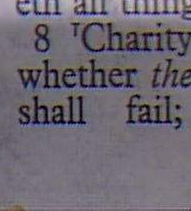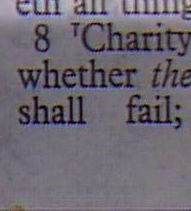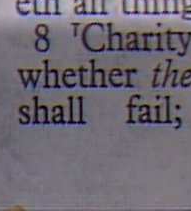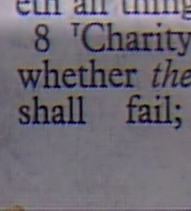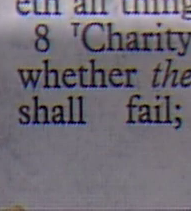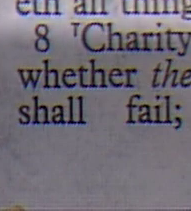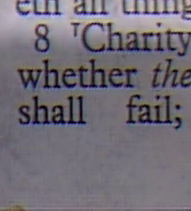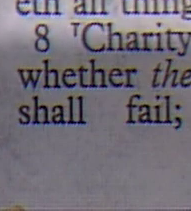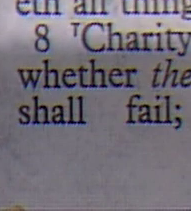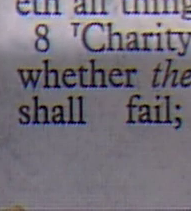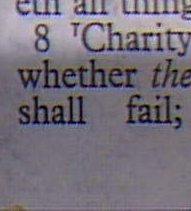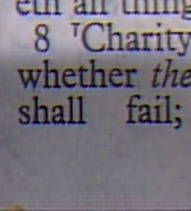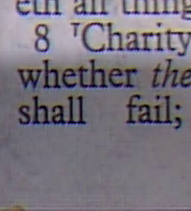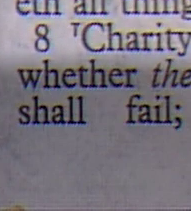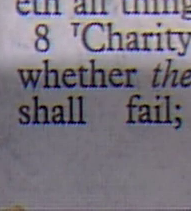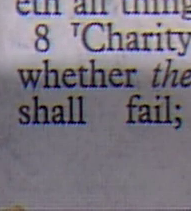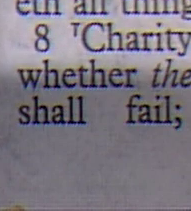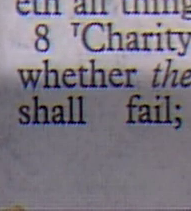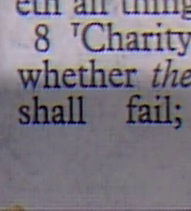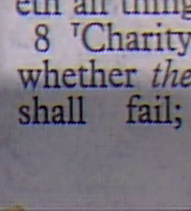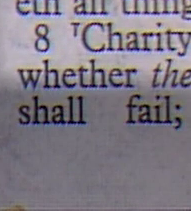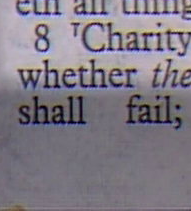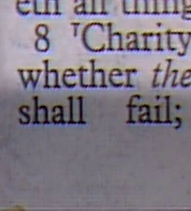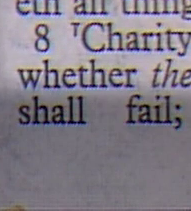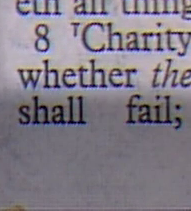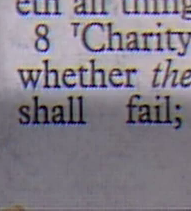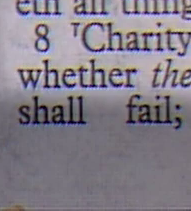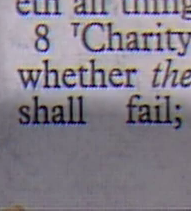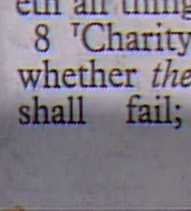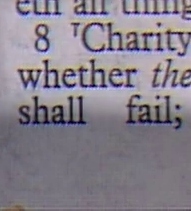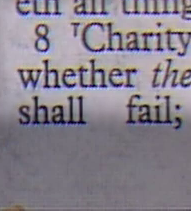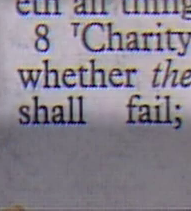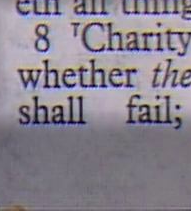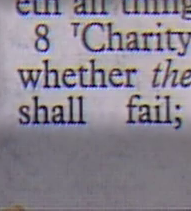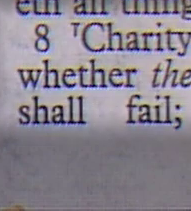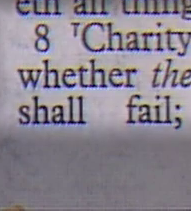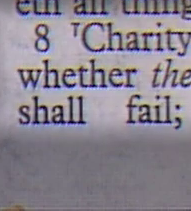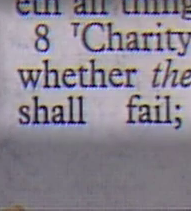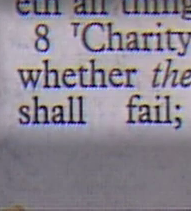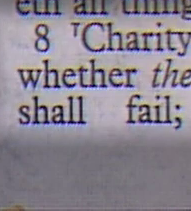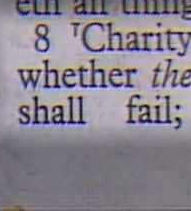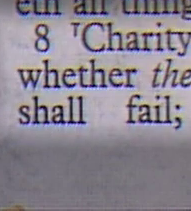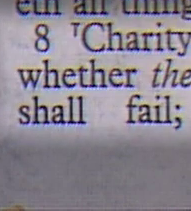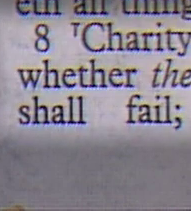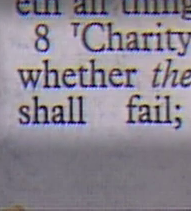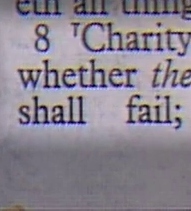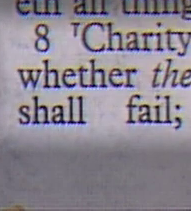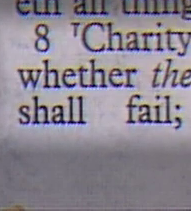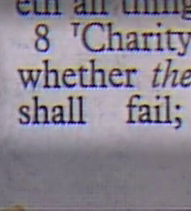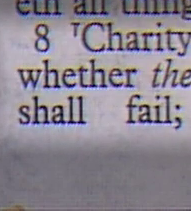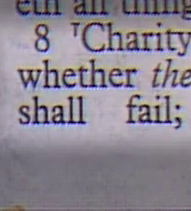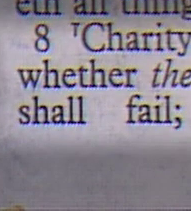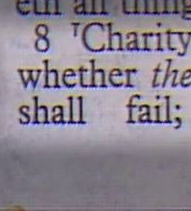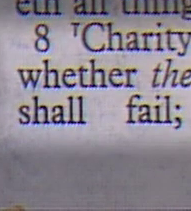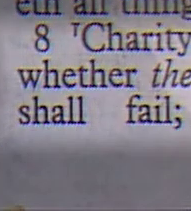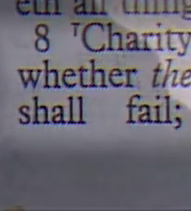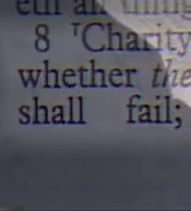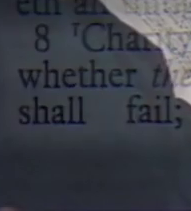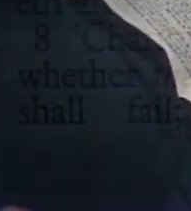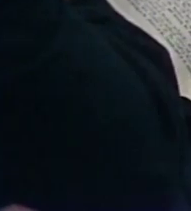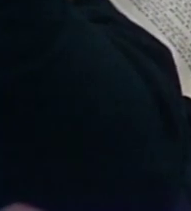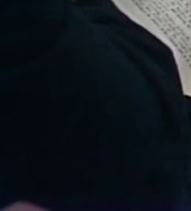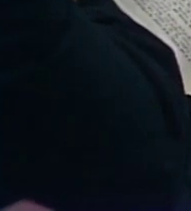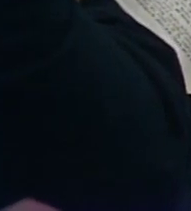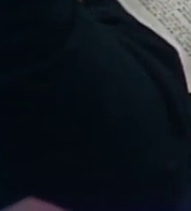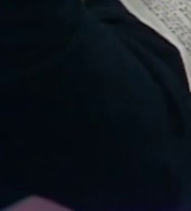things Hopeth all things Endureth all things Love never faileth But whether there be prophecies They shall fail Whether there be